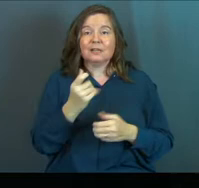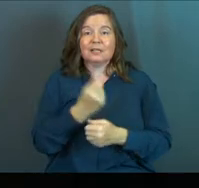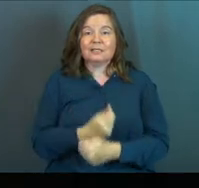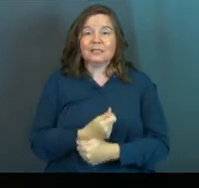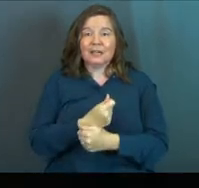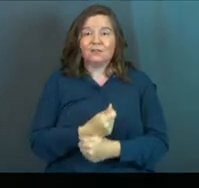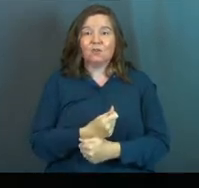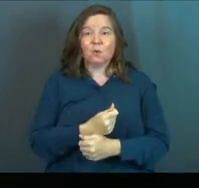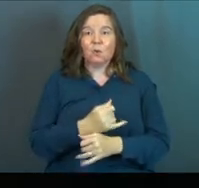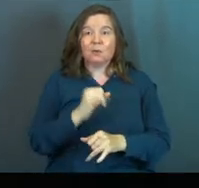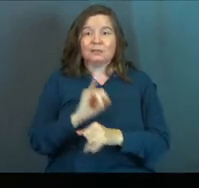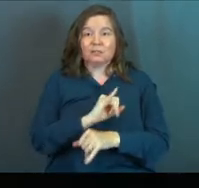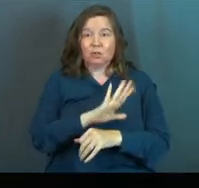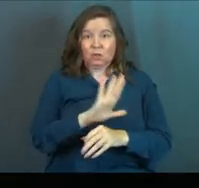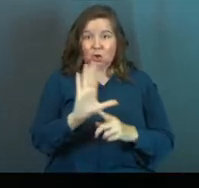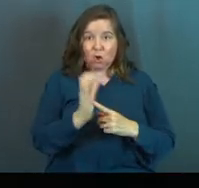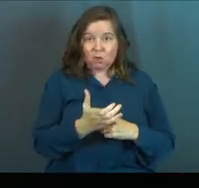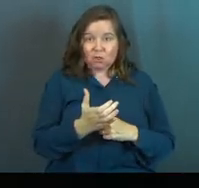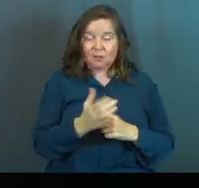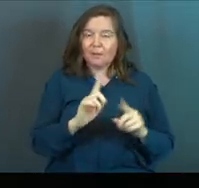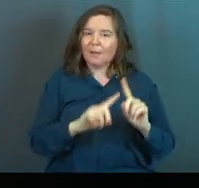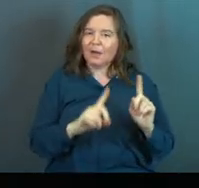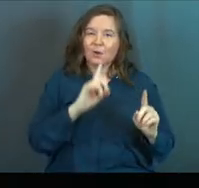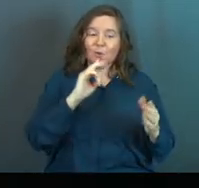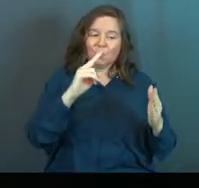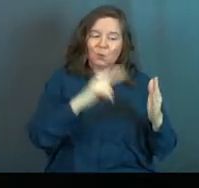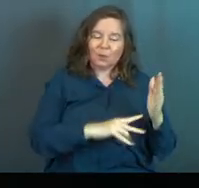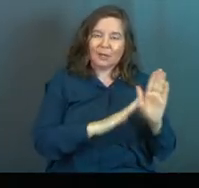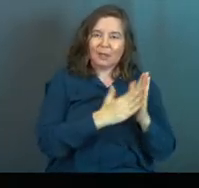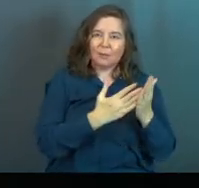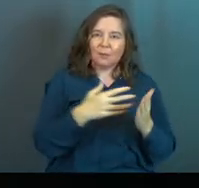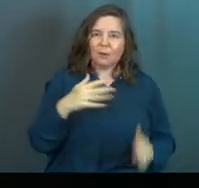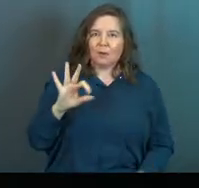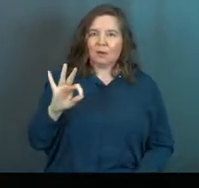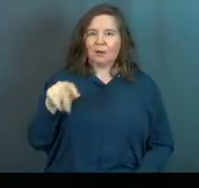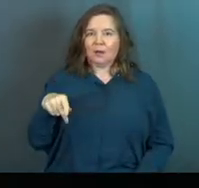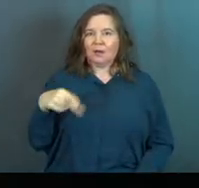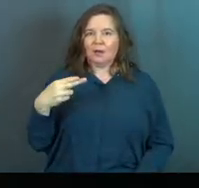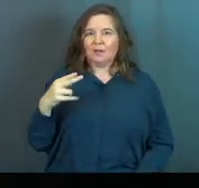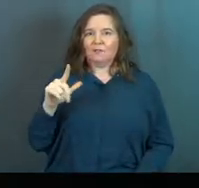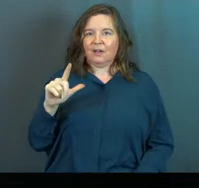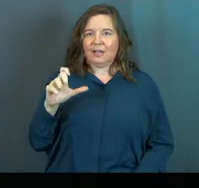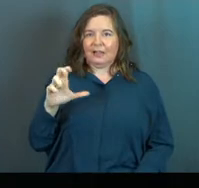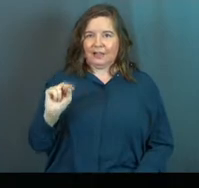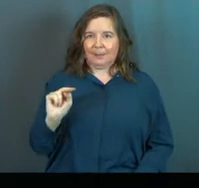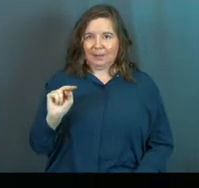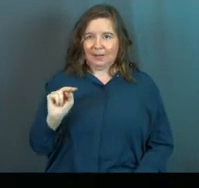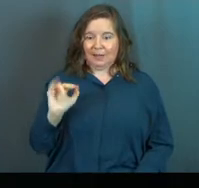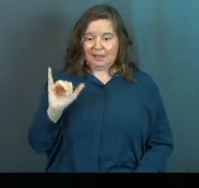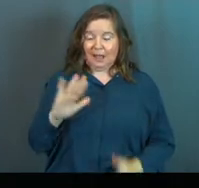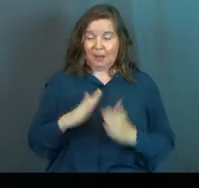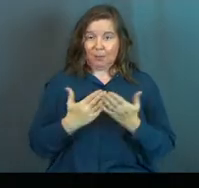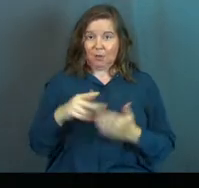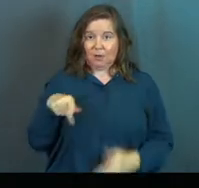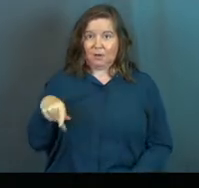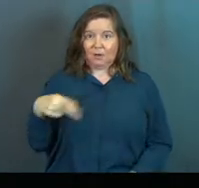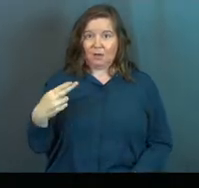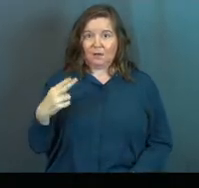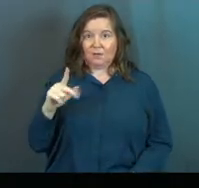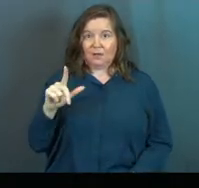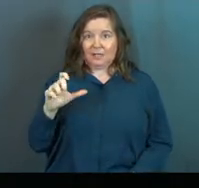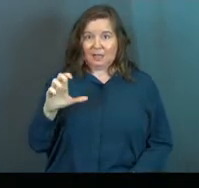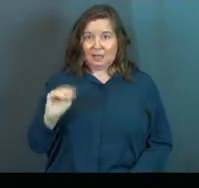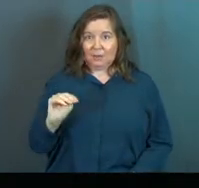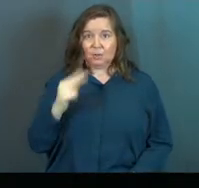slavery was an institution in their culture. But read the book of Philemon. If you've got any questions at all, read the book of Philemon.